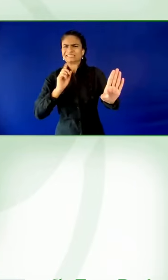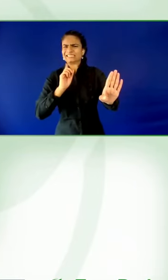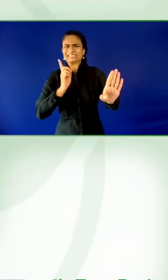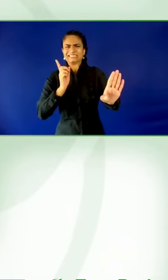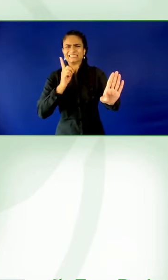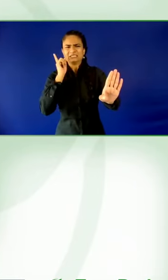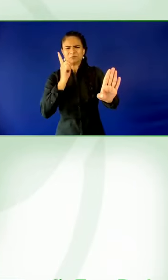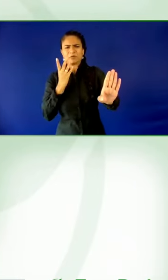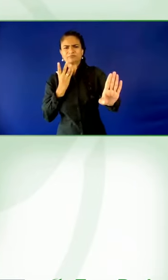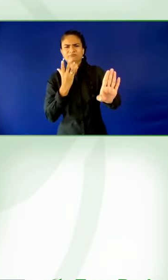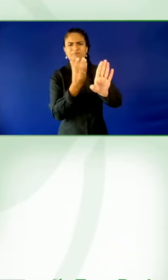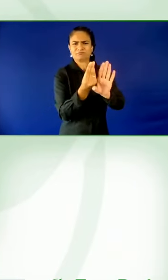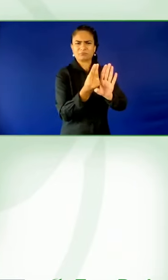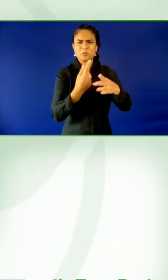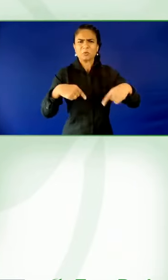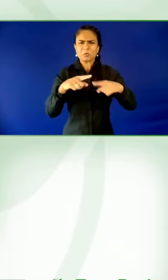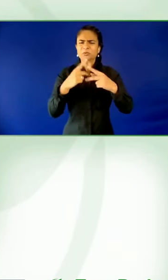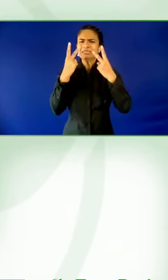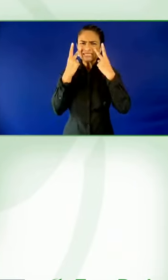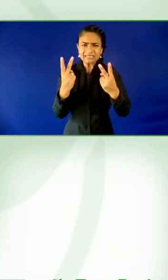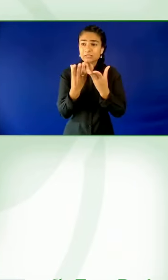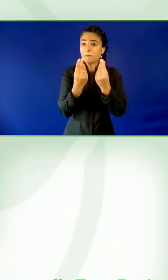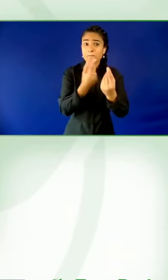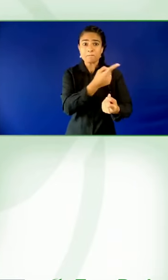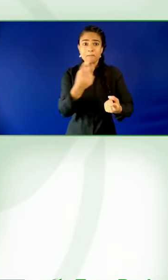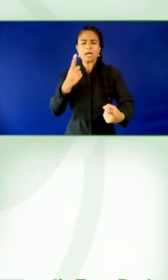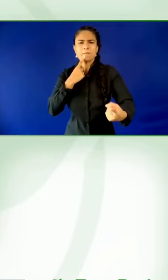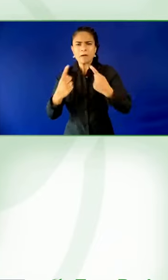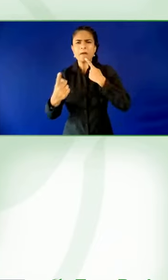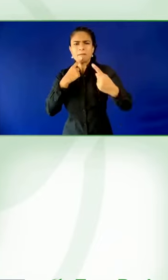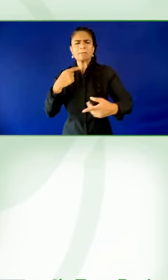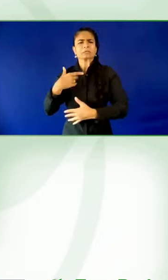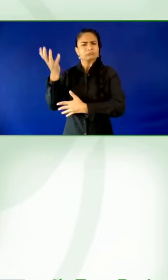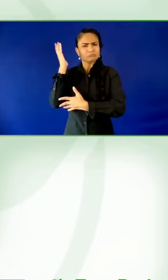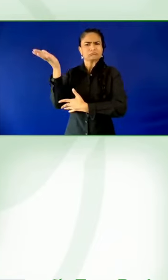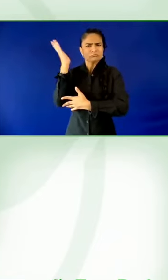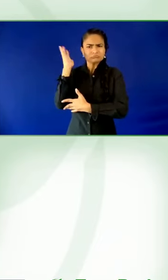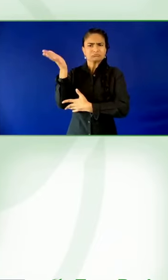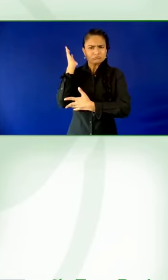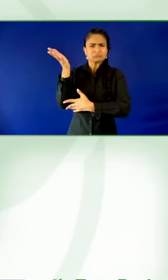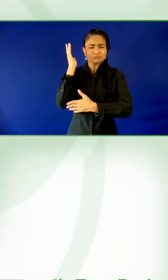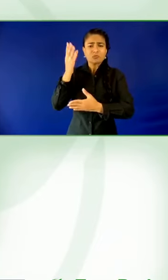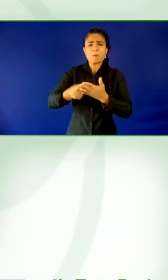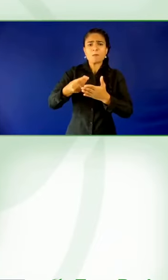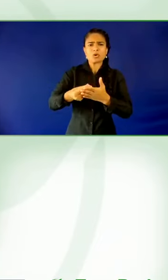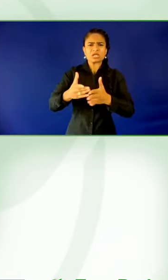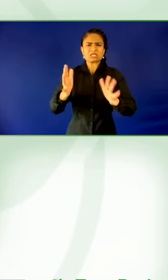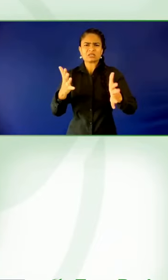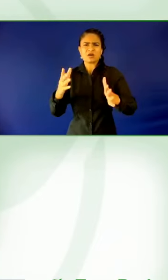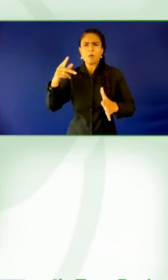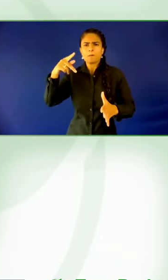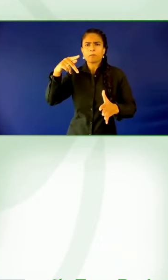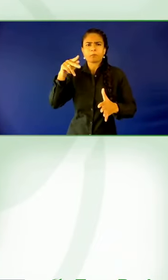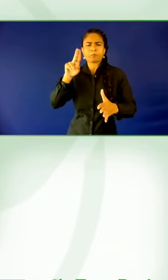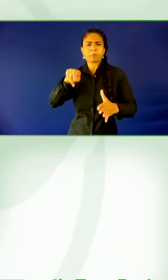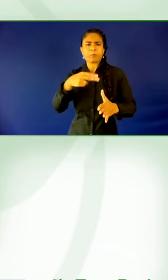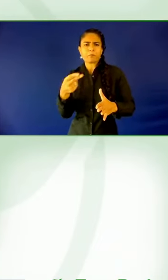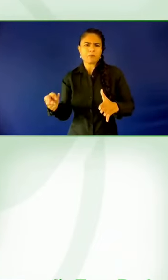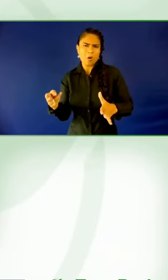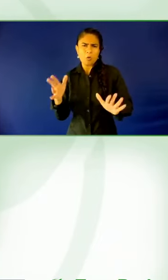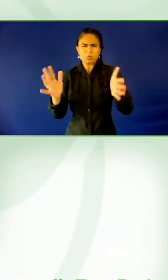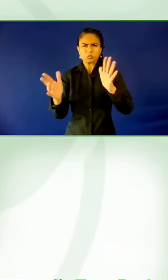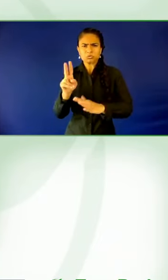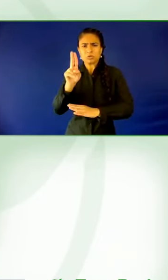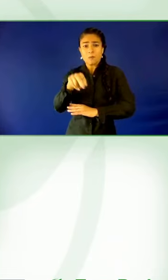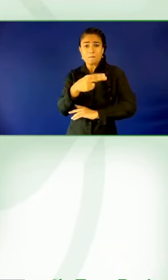that accessibility is the right thing to do. But it's also got a commercial imperative. So, when you're thinking about your stakeholders, you know, balancing